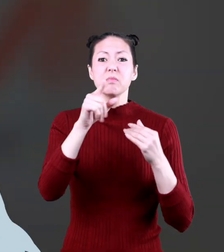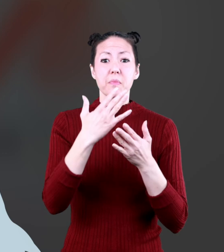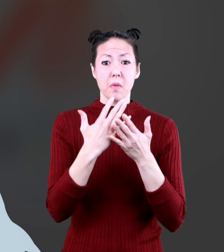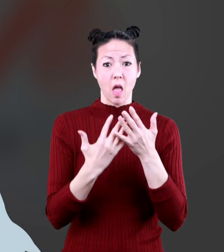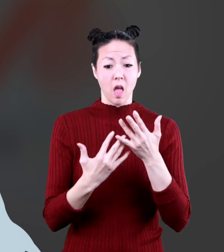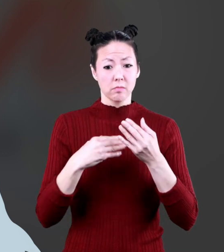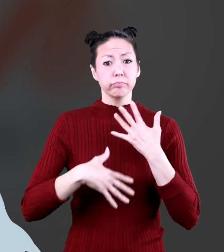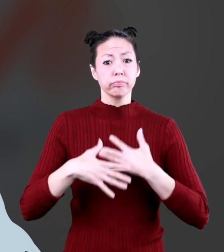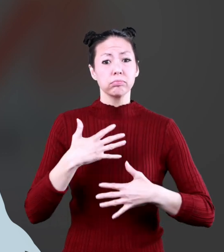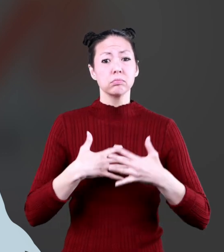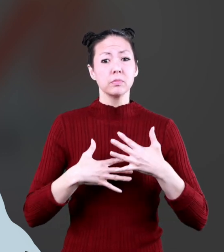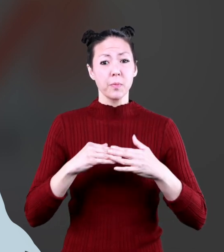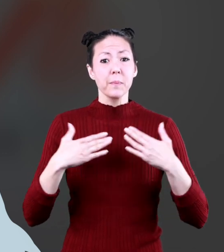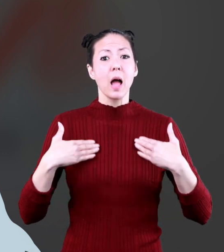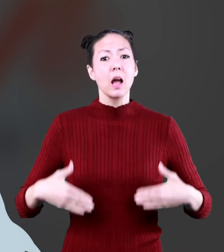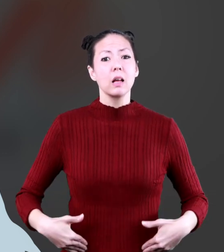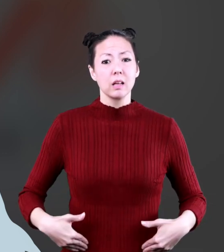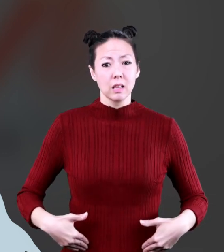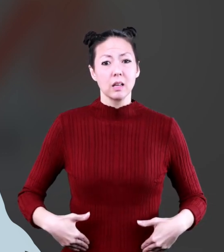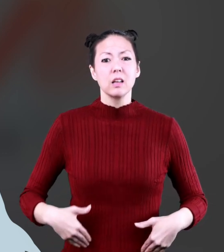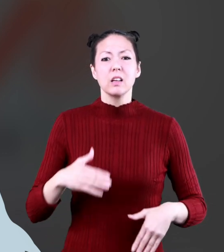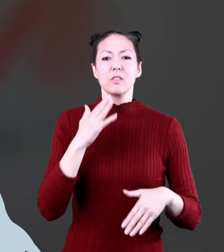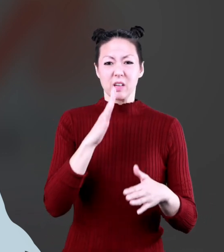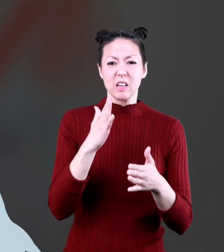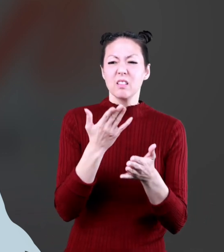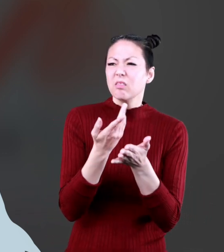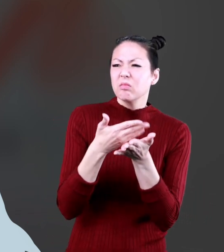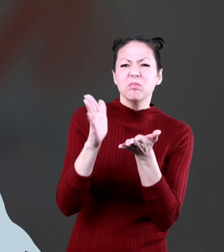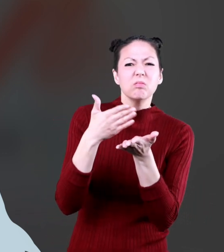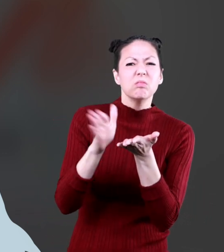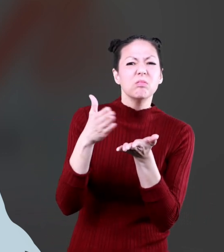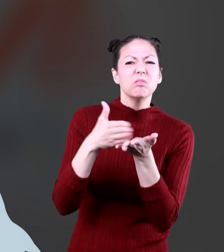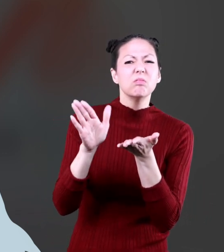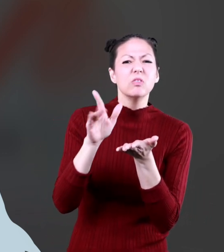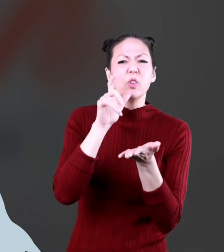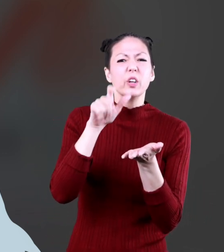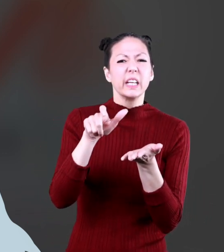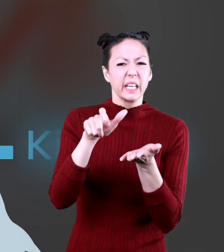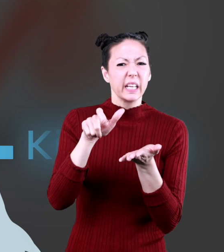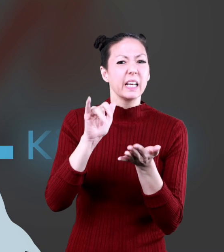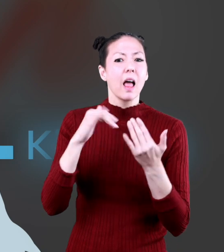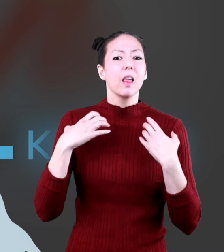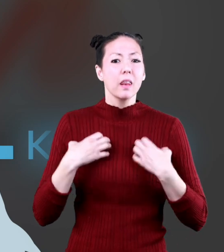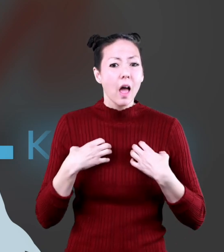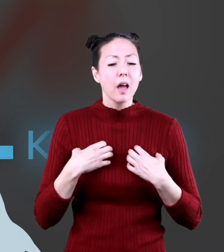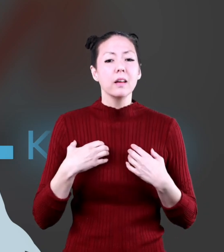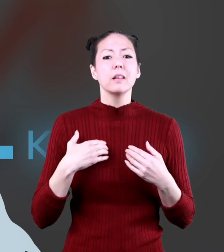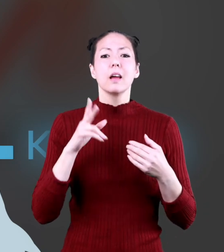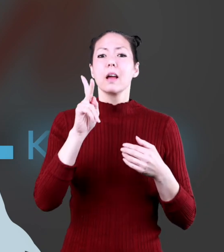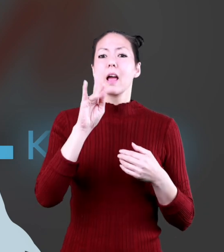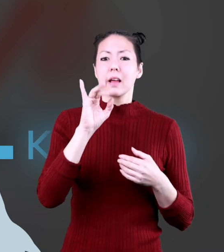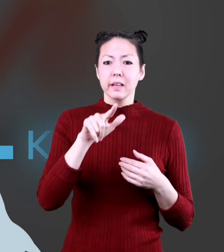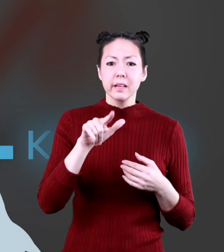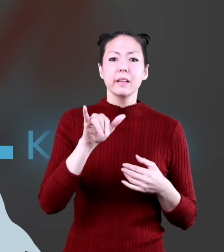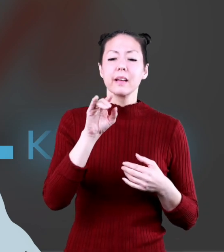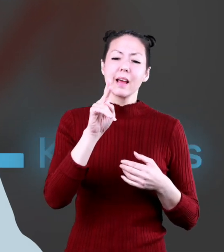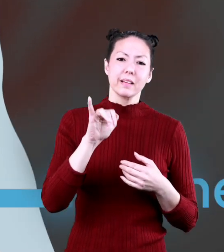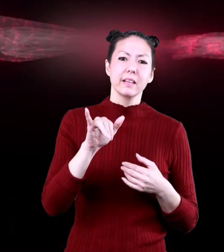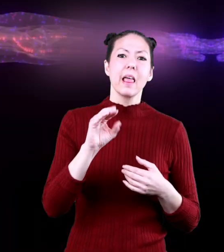in your blood that your body does not need is sent out as waste through your lungs kidneys and liver